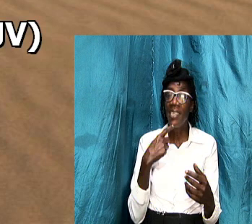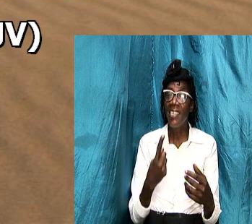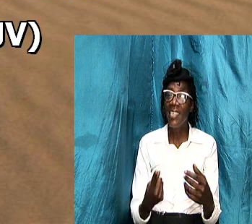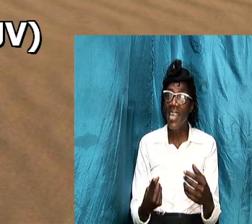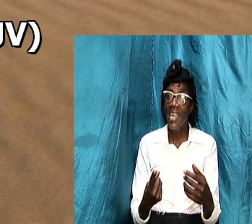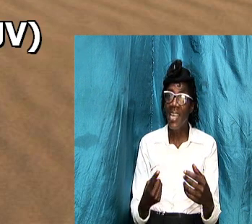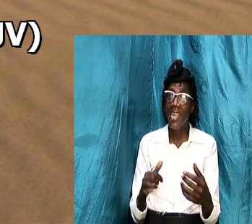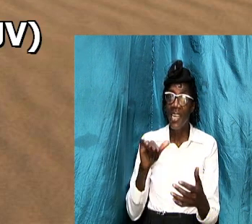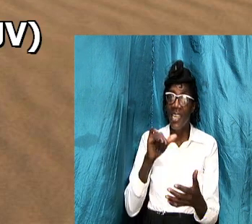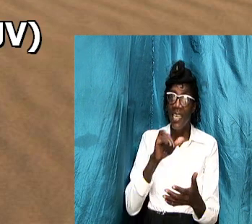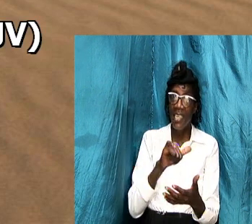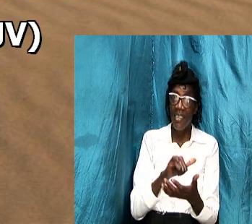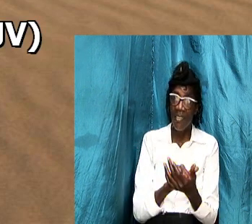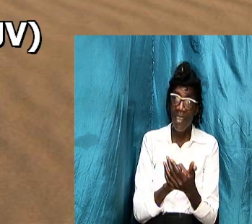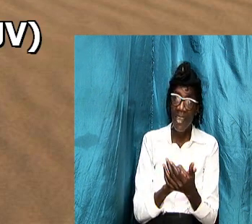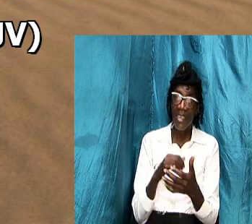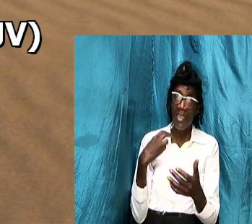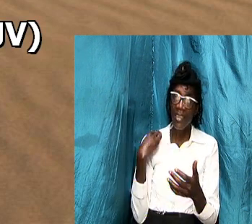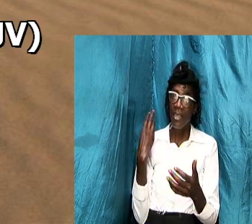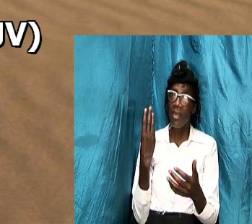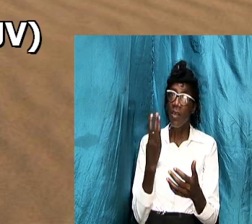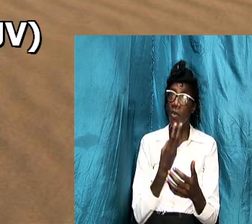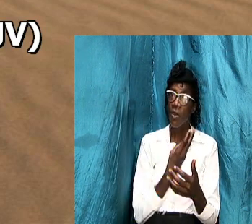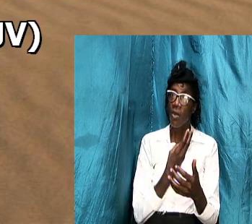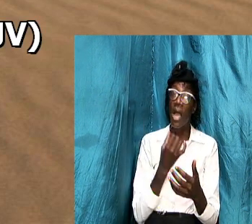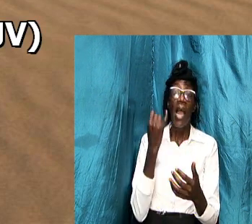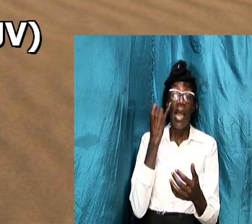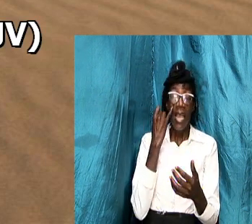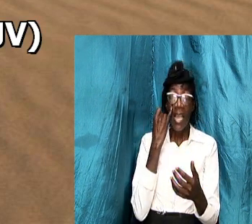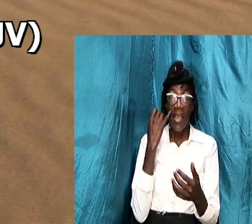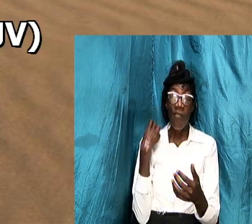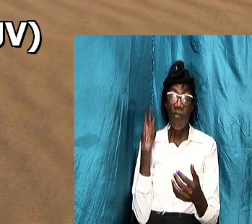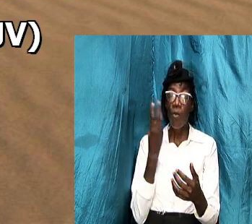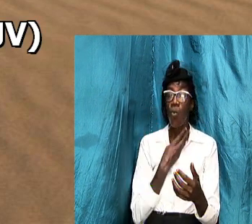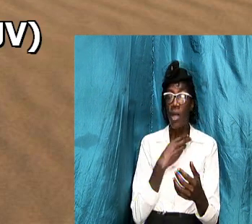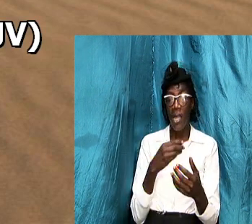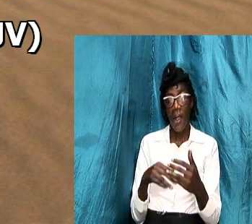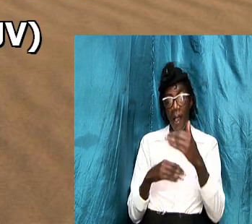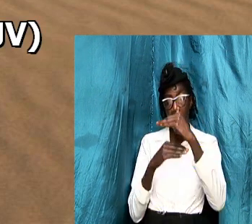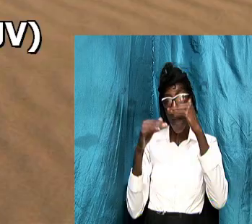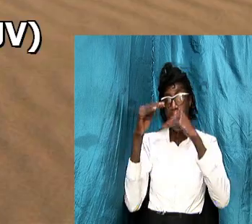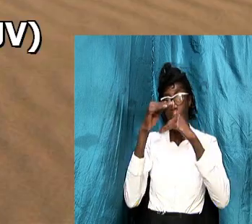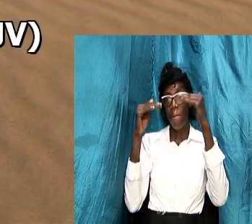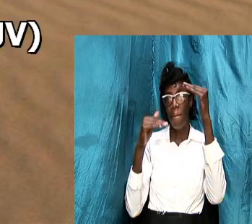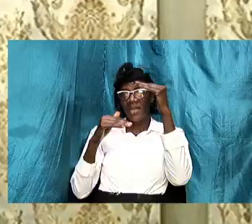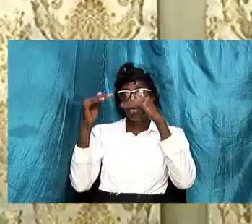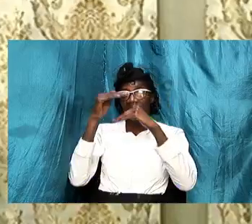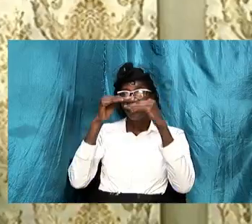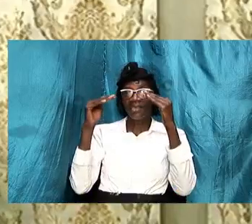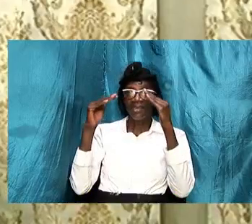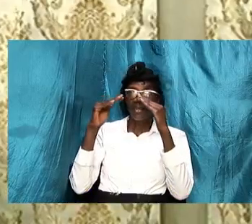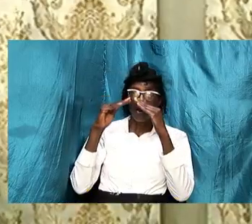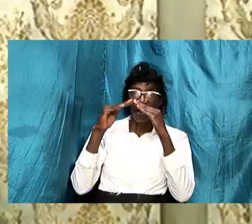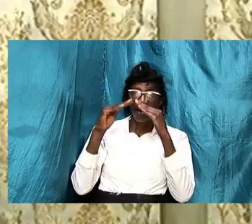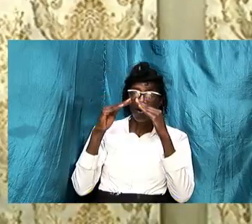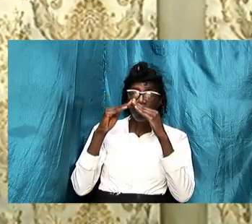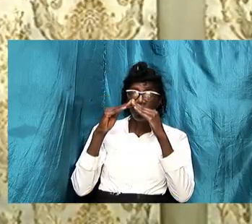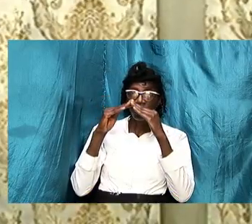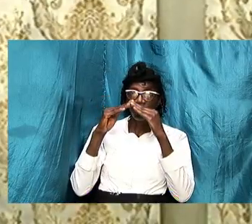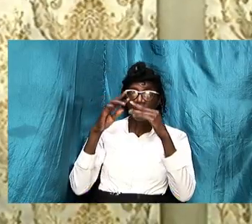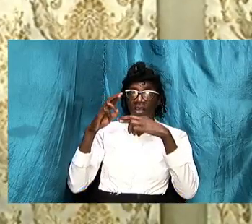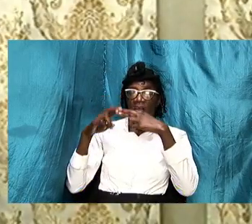we if we are going to build a house if we are going to build a